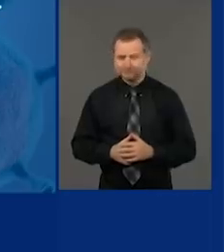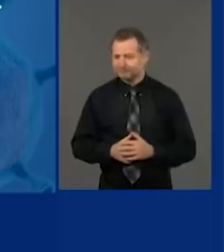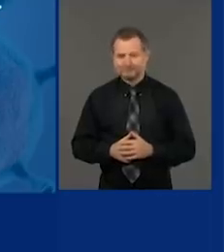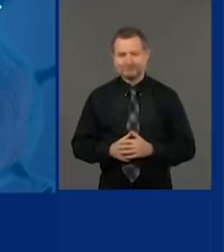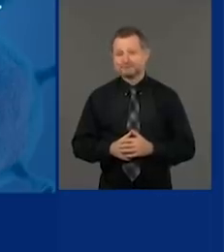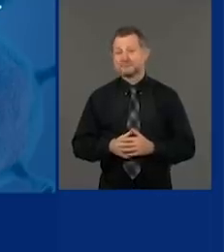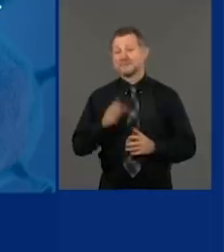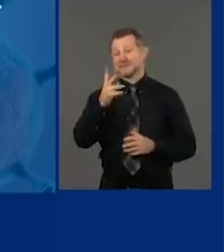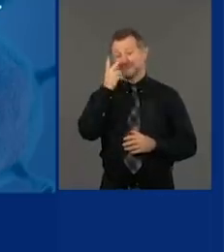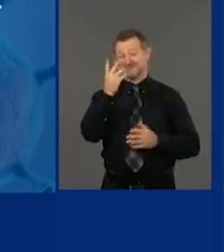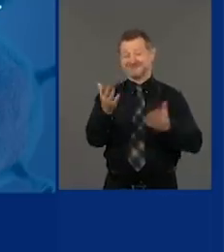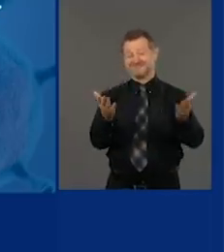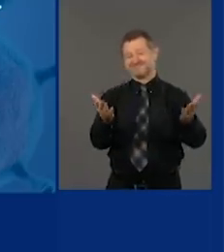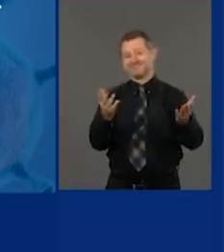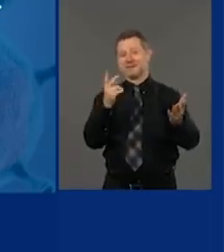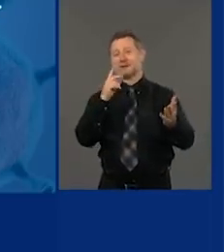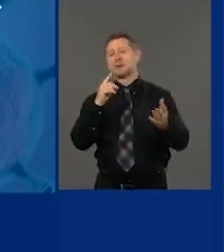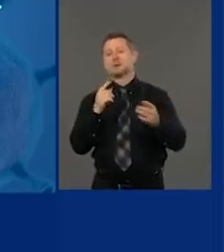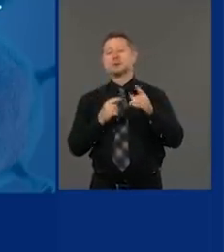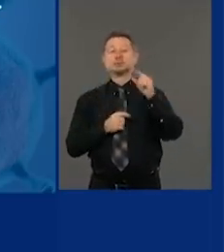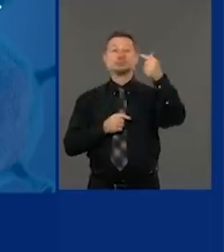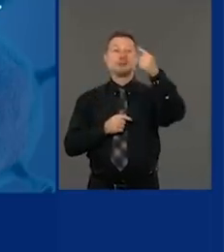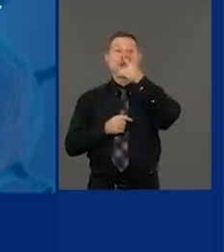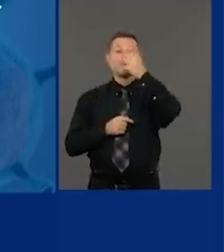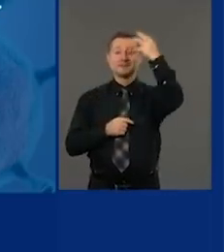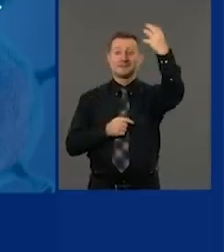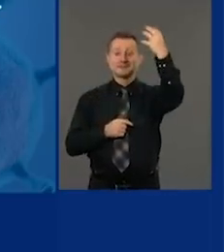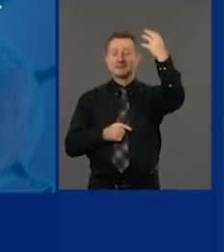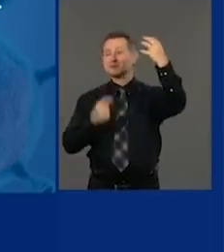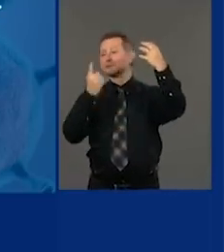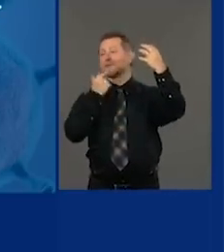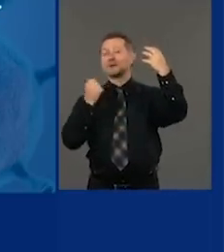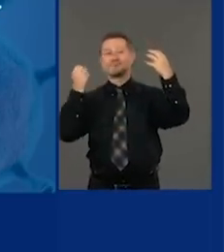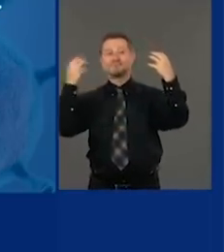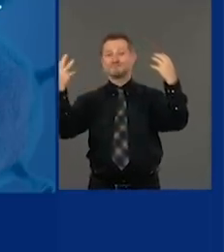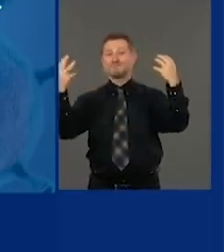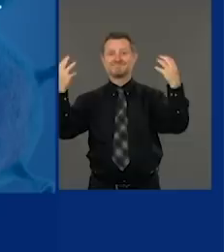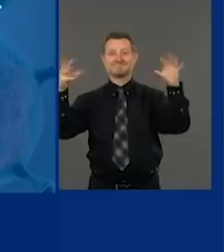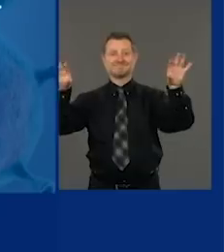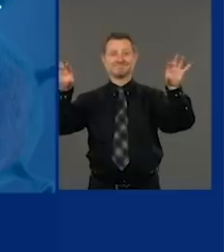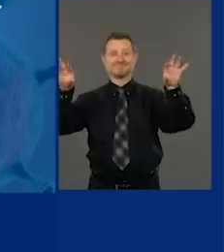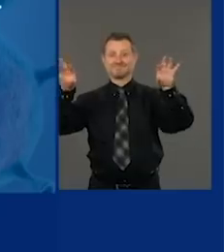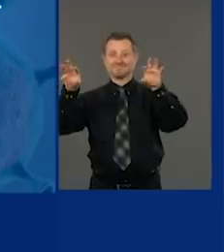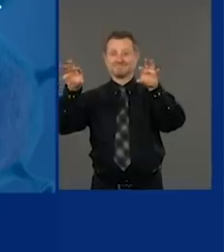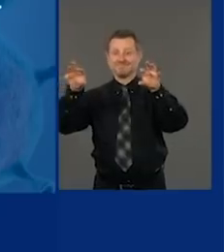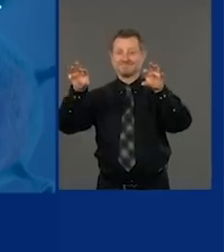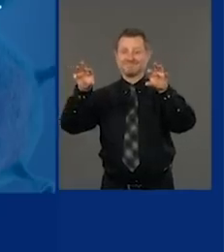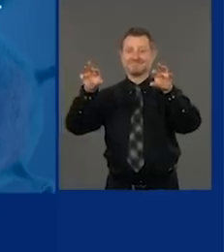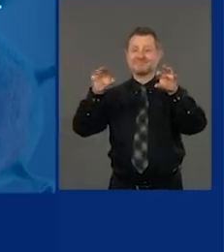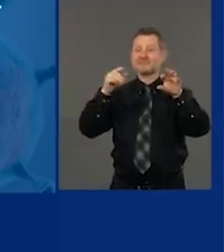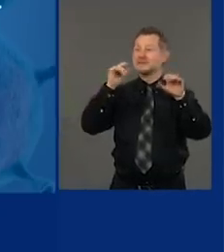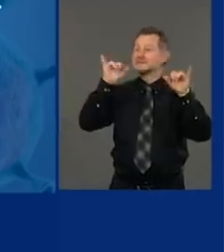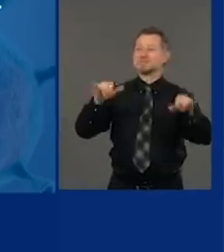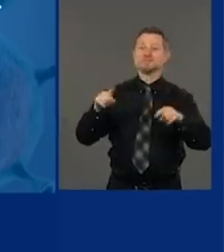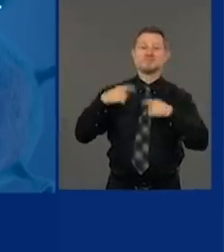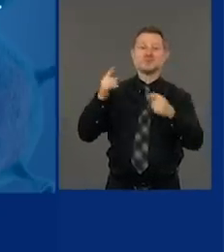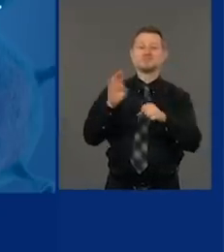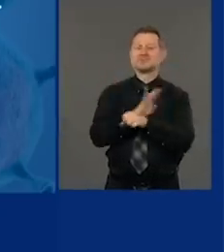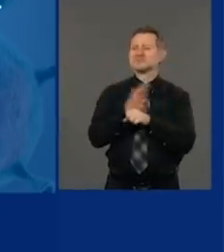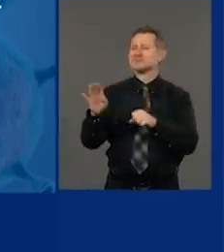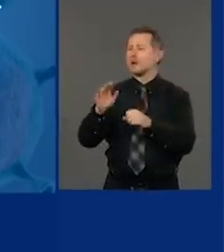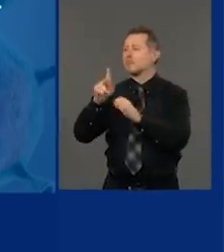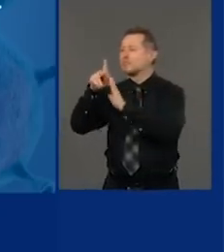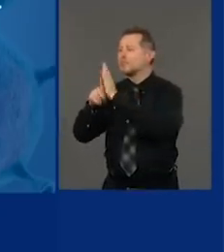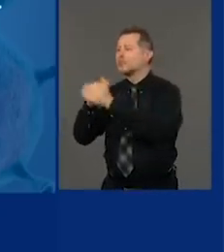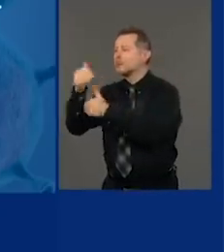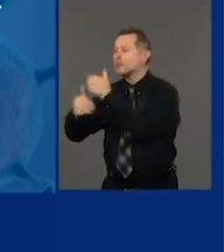light and that's the red light, and it's the way we've done the economic reopening. It's purely on the numbers, purely on the